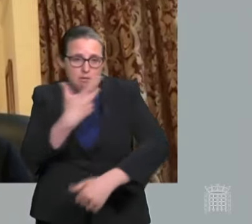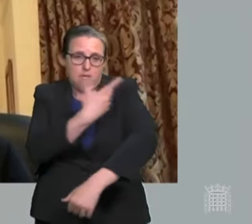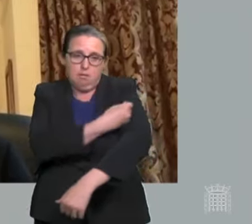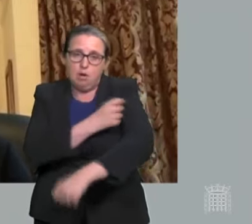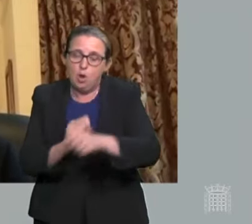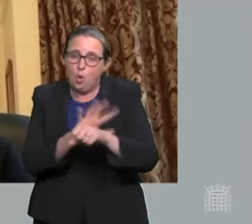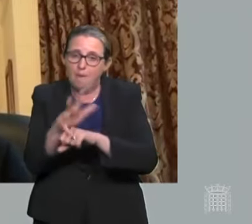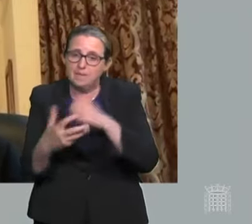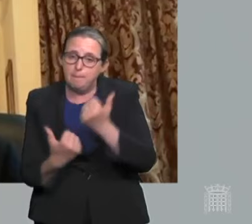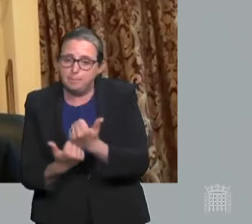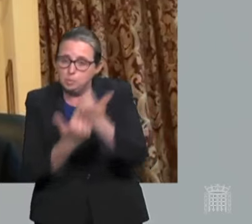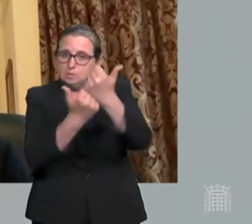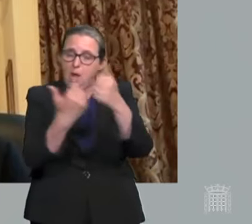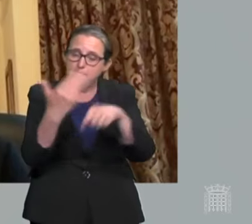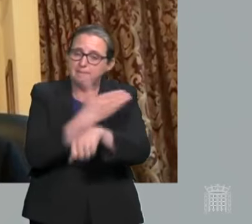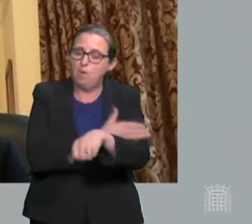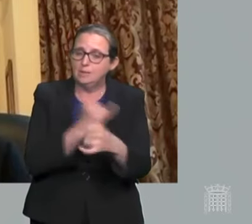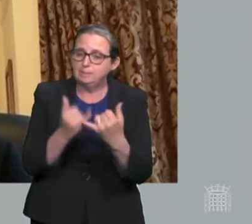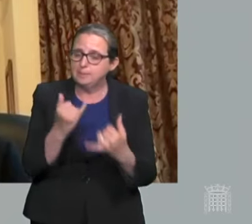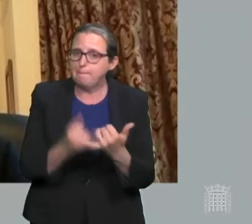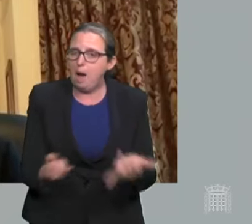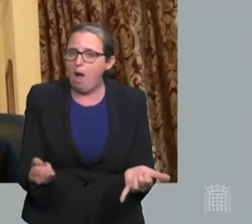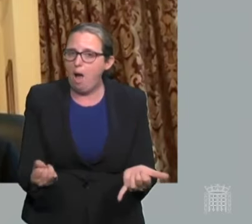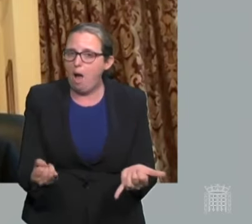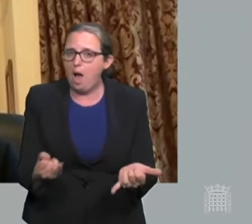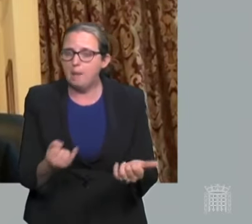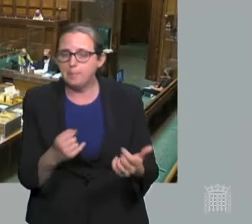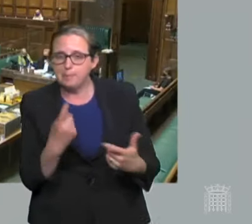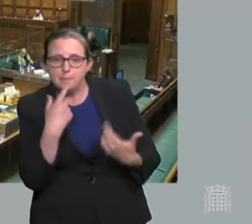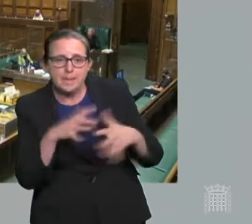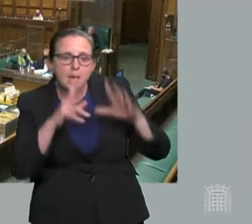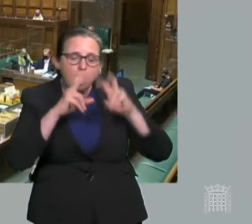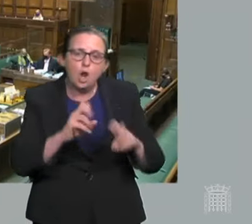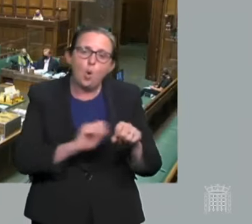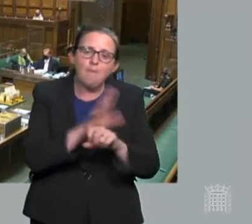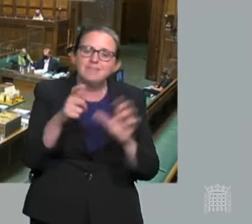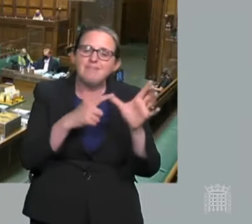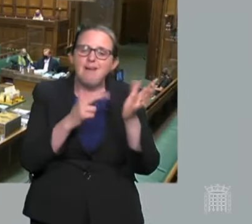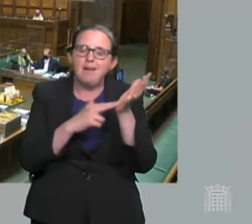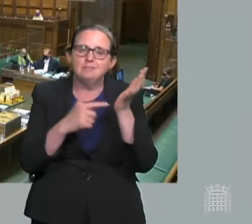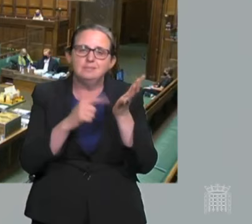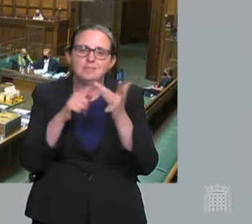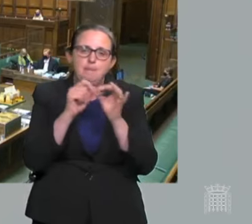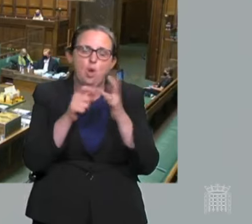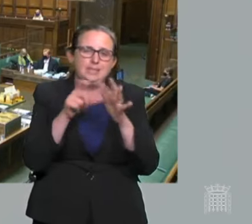antibody tests show they have no protection despite being vaccinated? State.